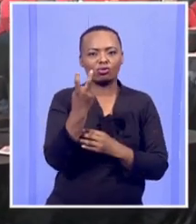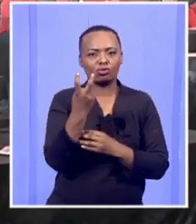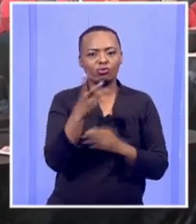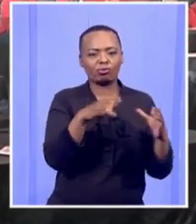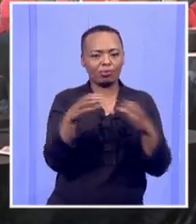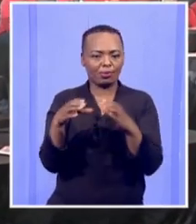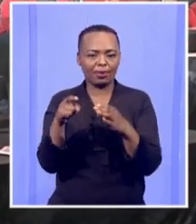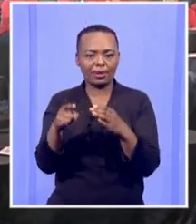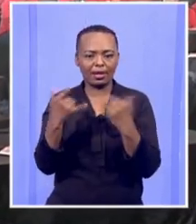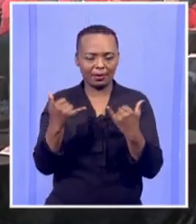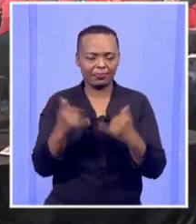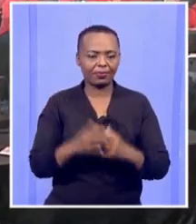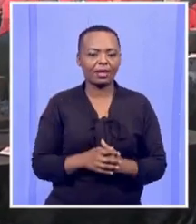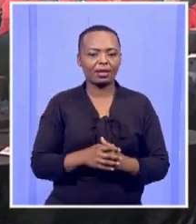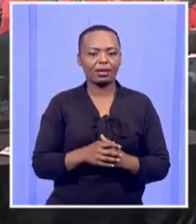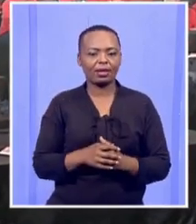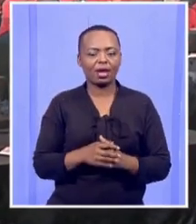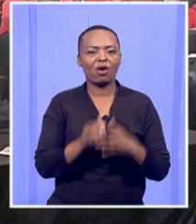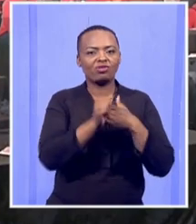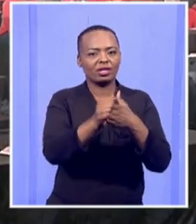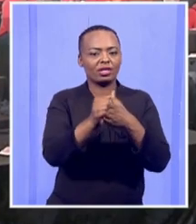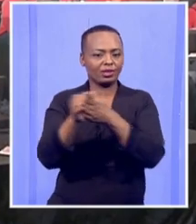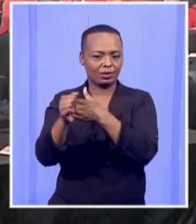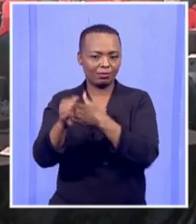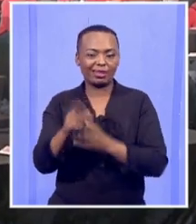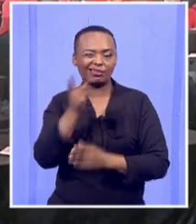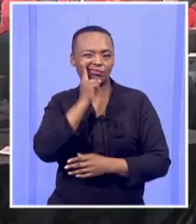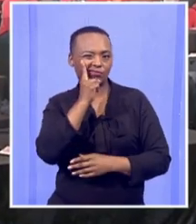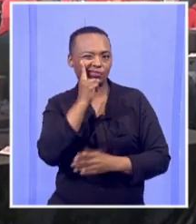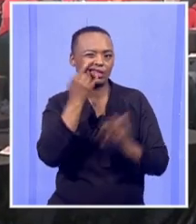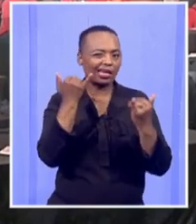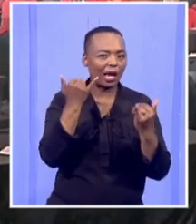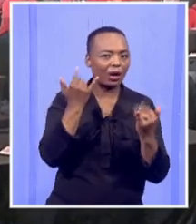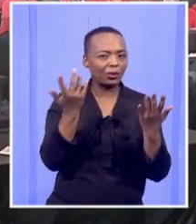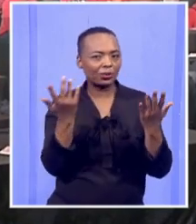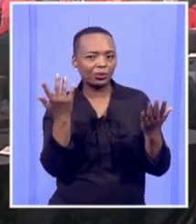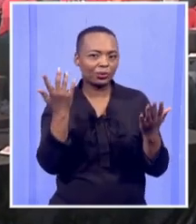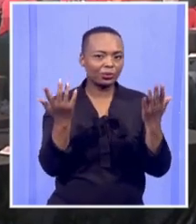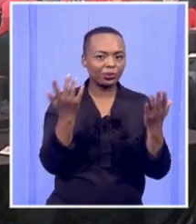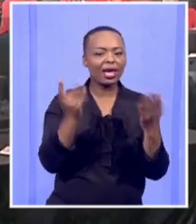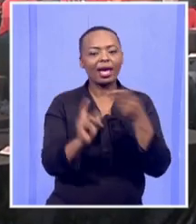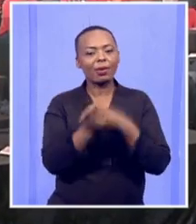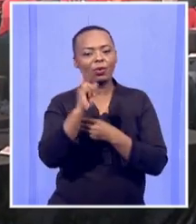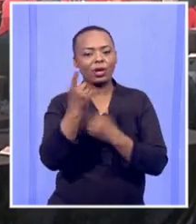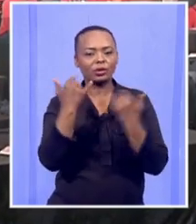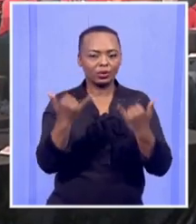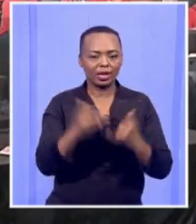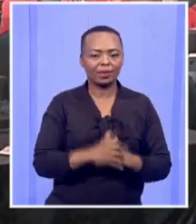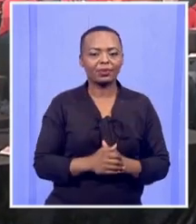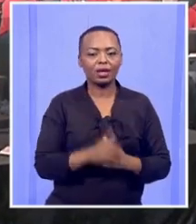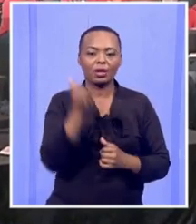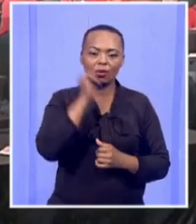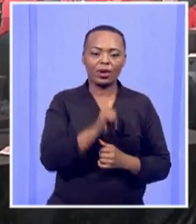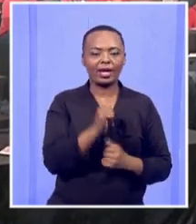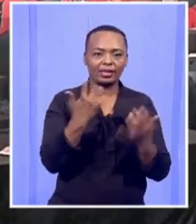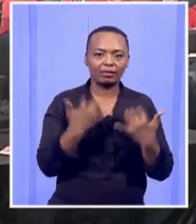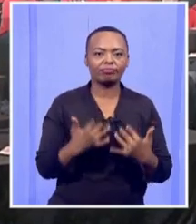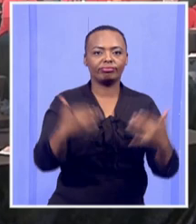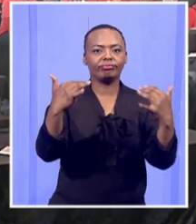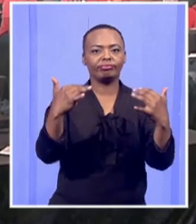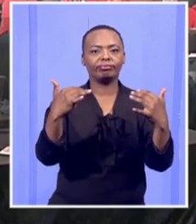here of the leadership. And we'll see what will happen later today when the delegates